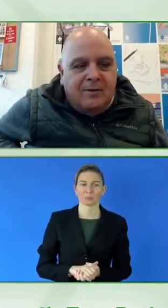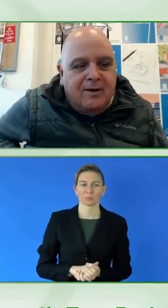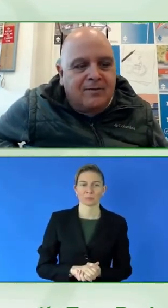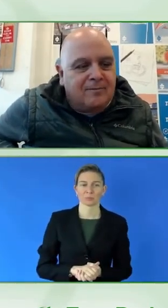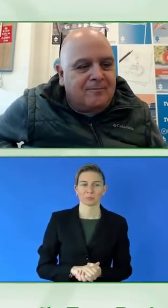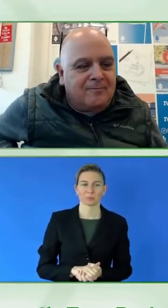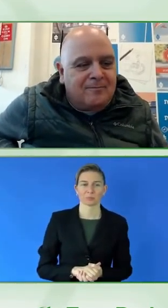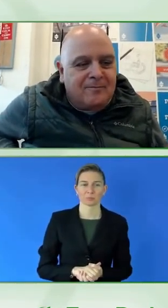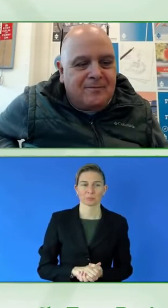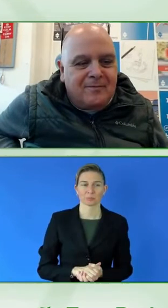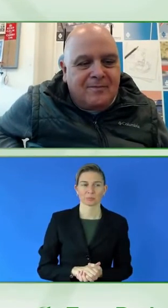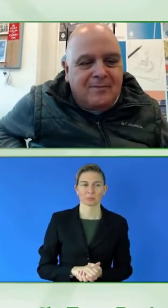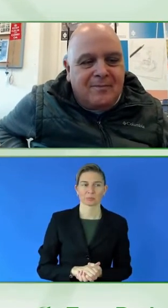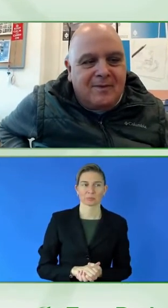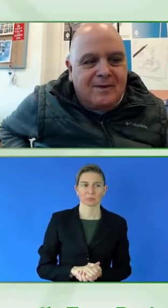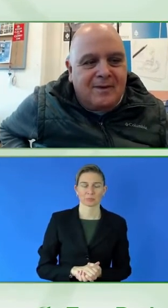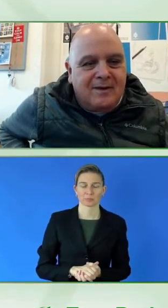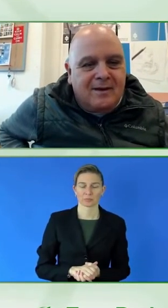Next slide, please.